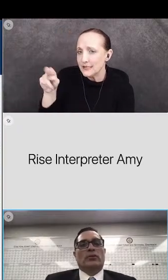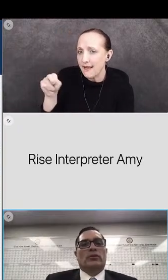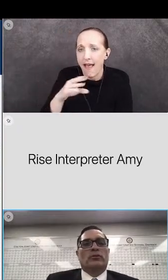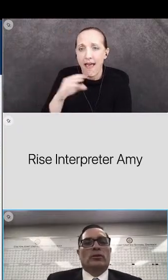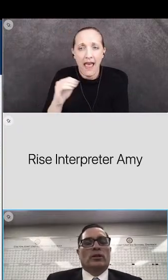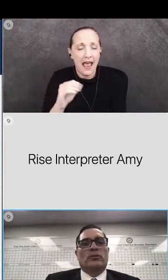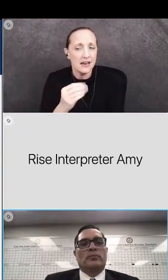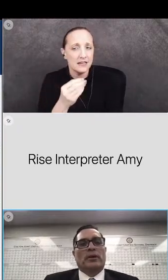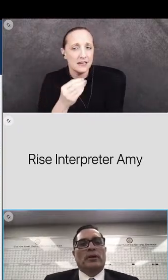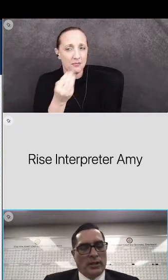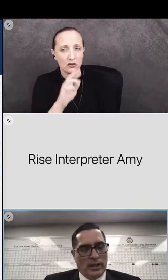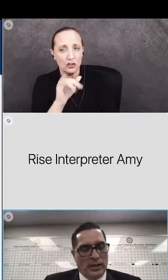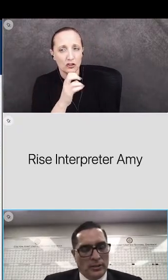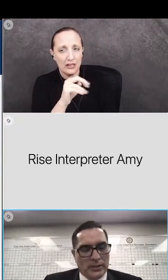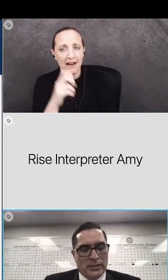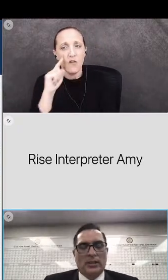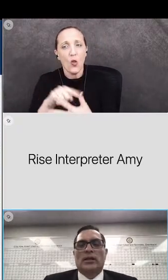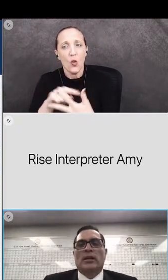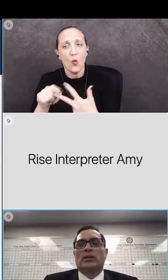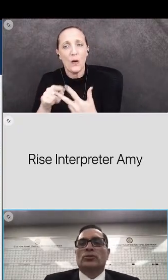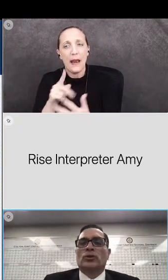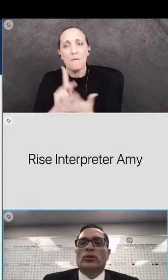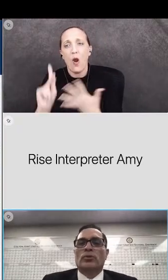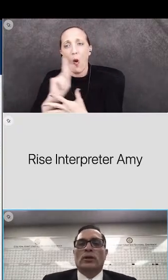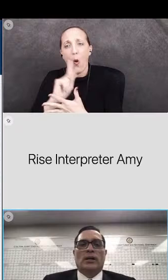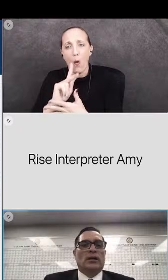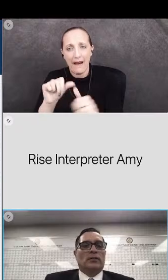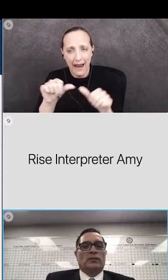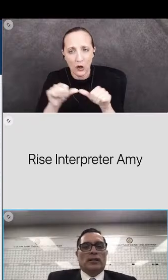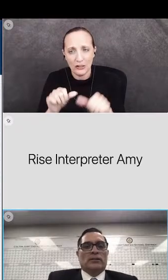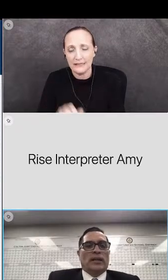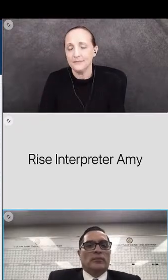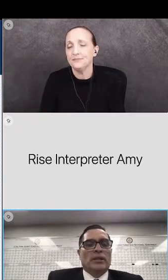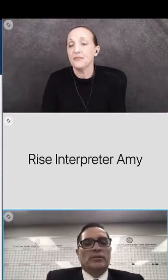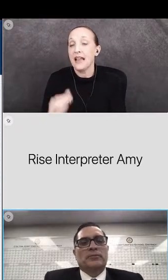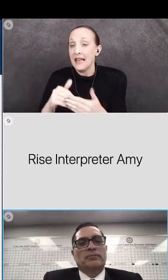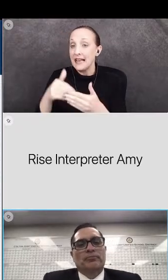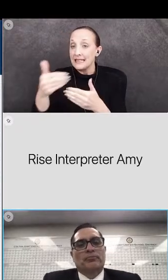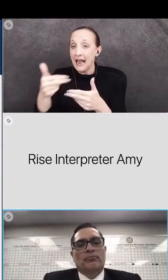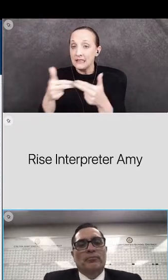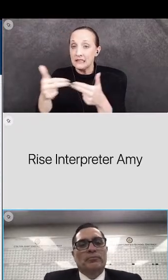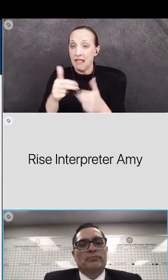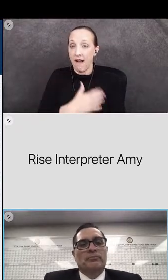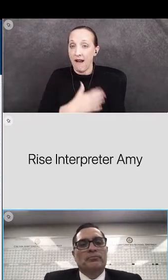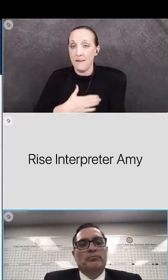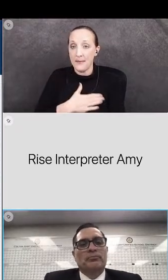going through the three priority areas so uh next slide please